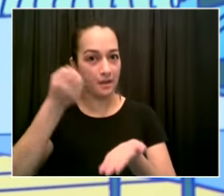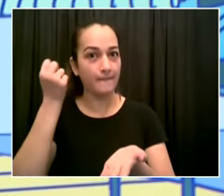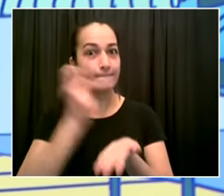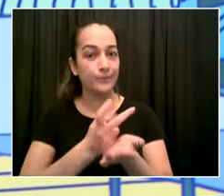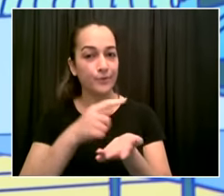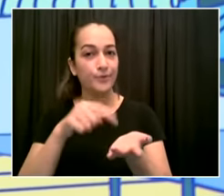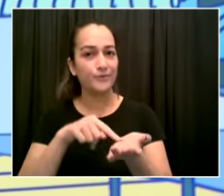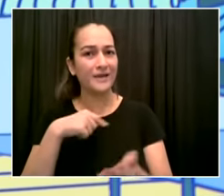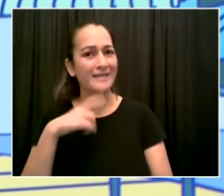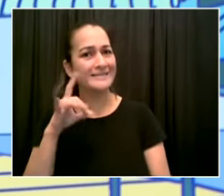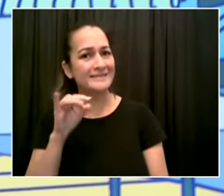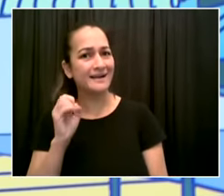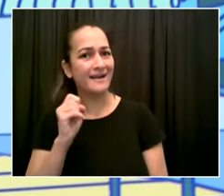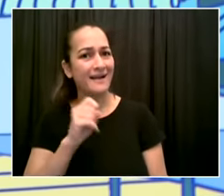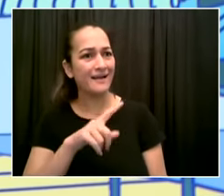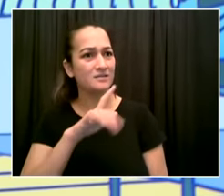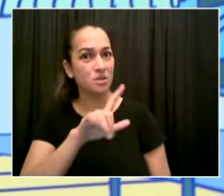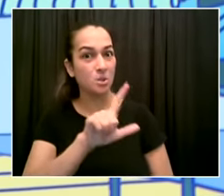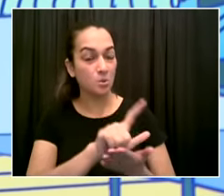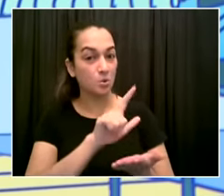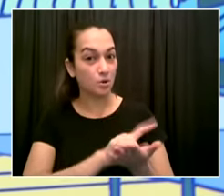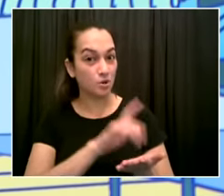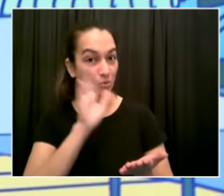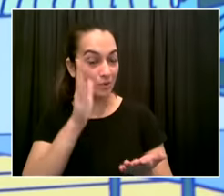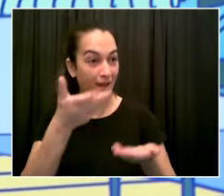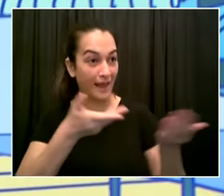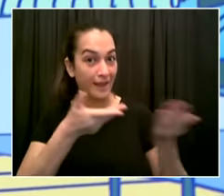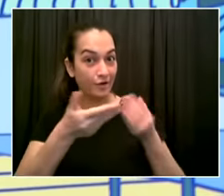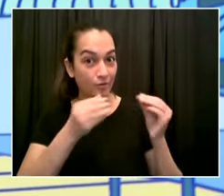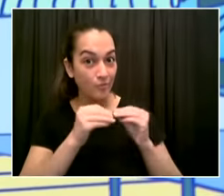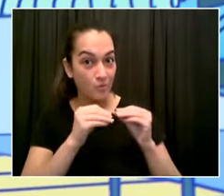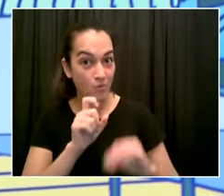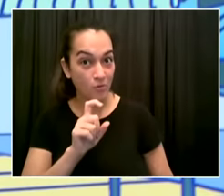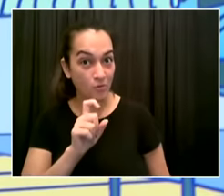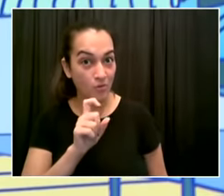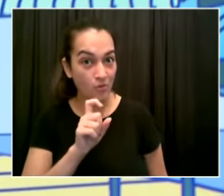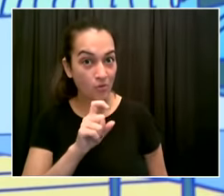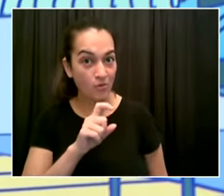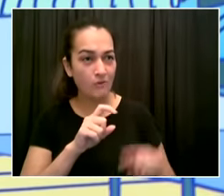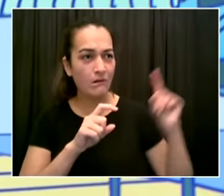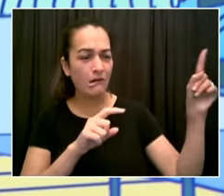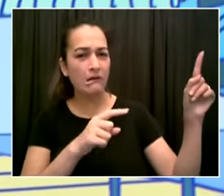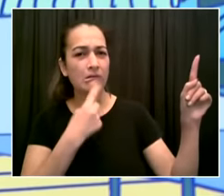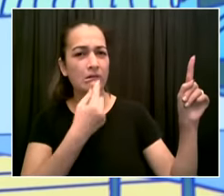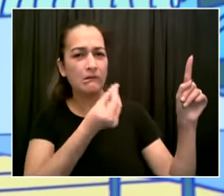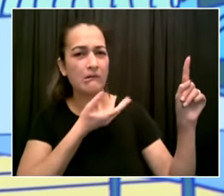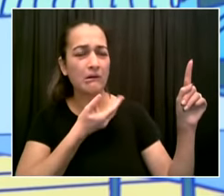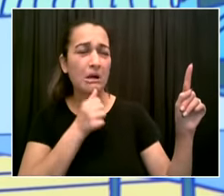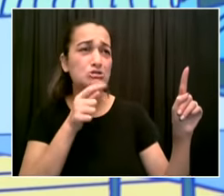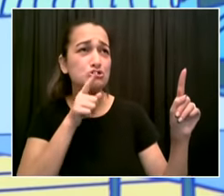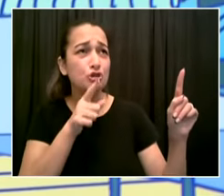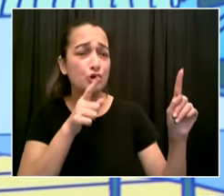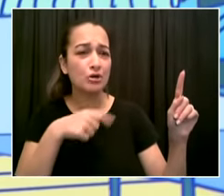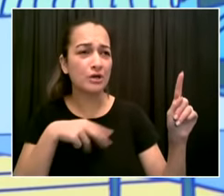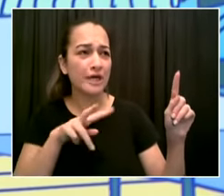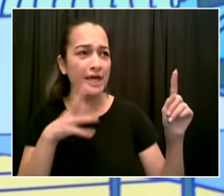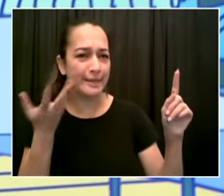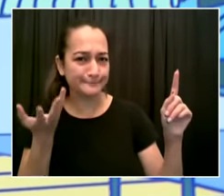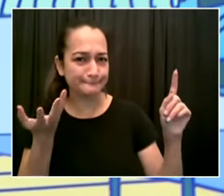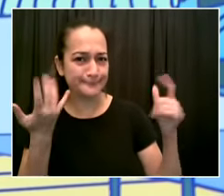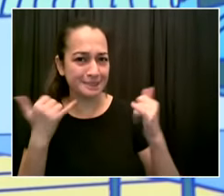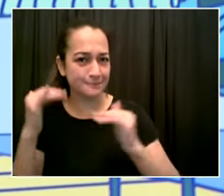turns out there there was not money allocated um your administration says